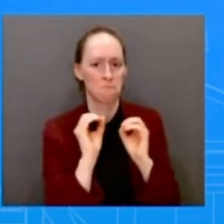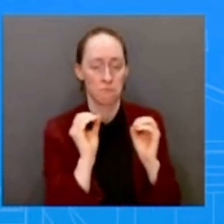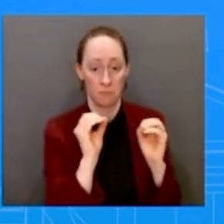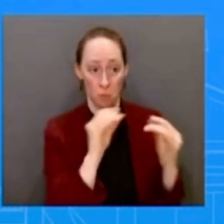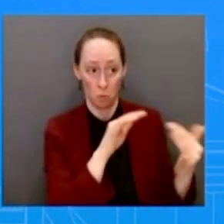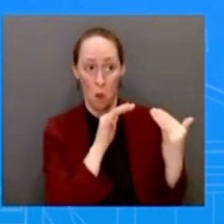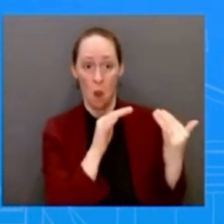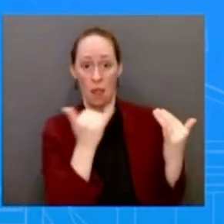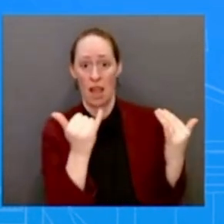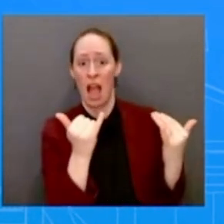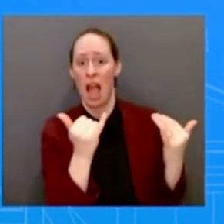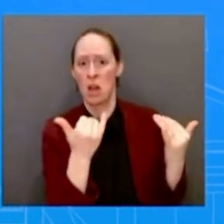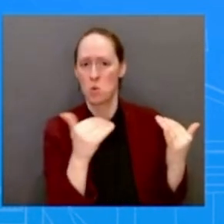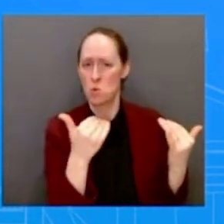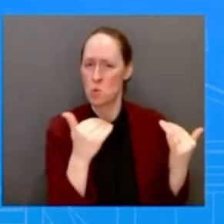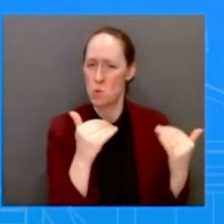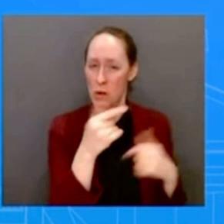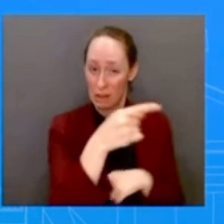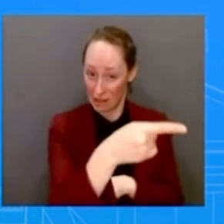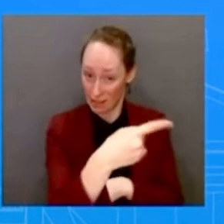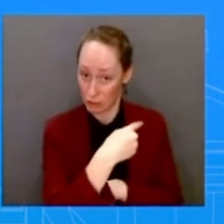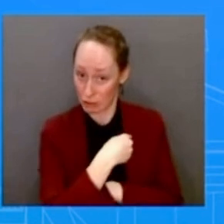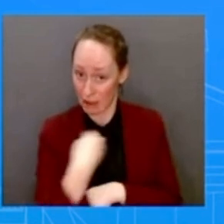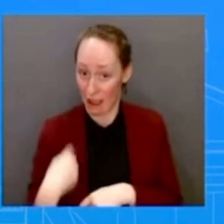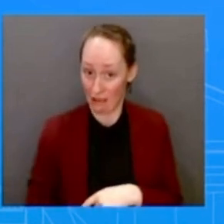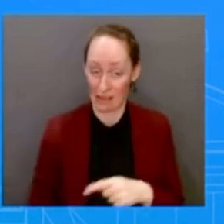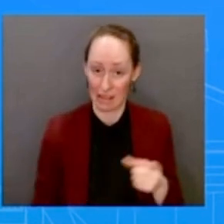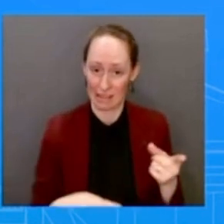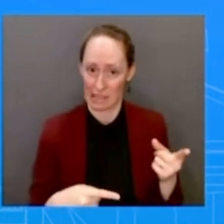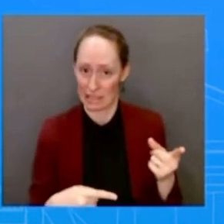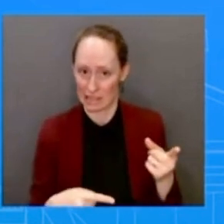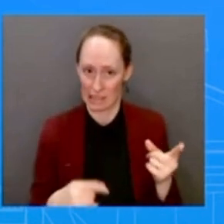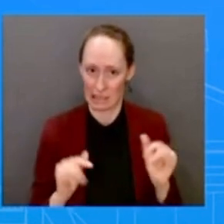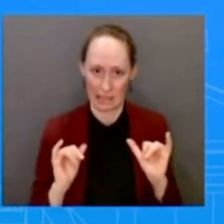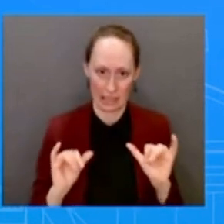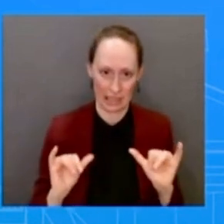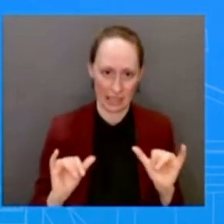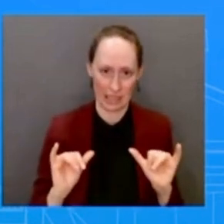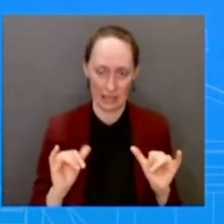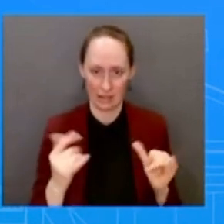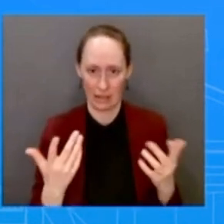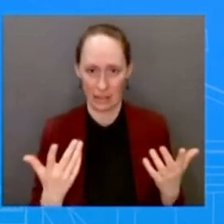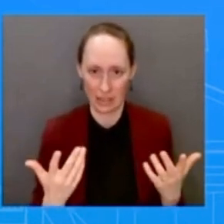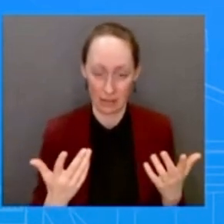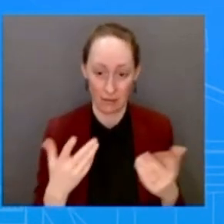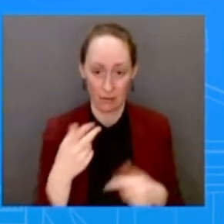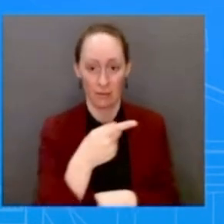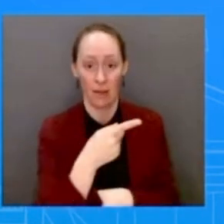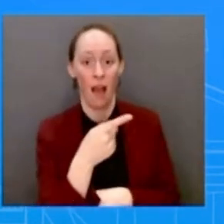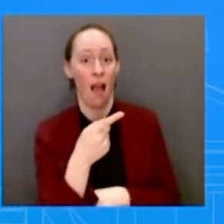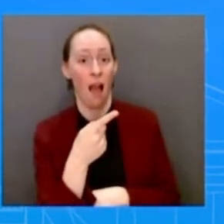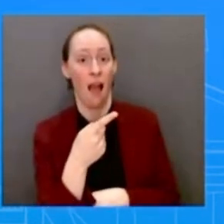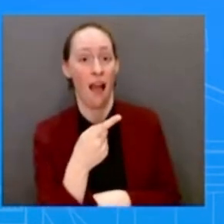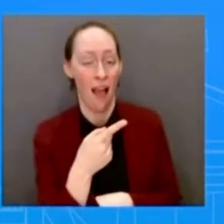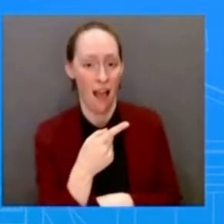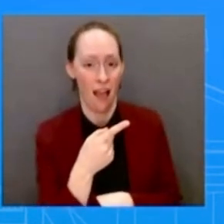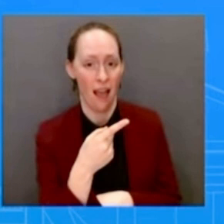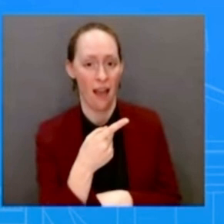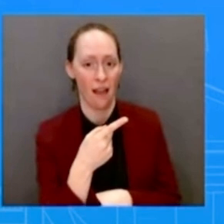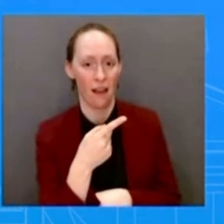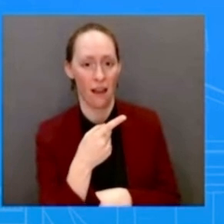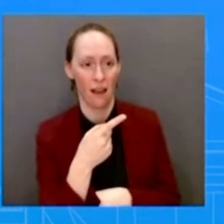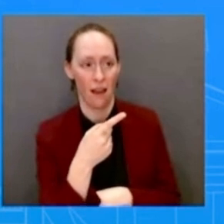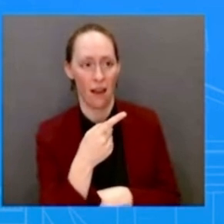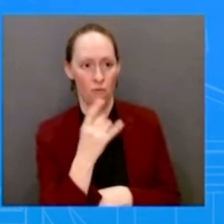to actually move forward in that direction. Every step China takes towards Russia makes it harder for China with Europe and other countries around the world.